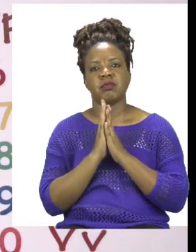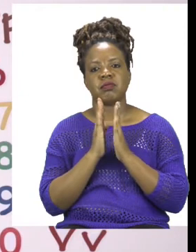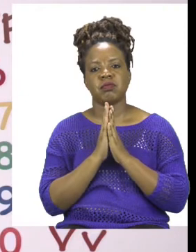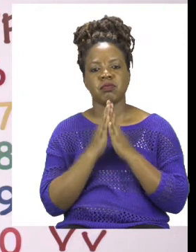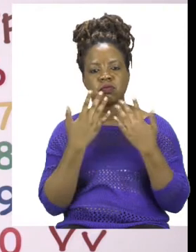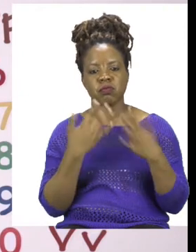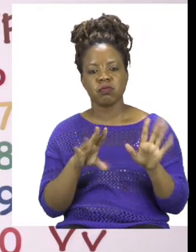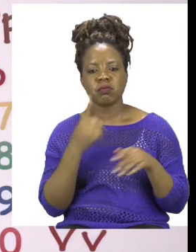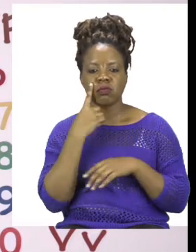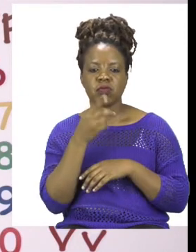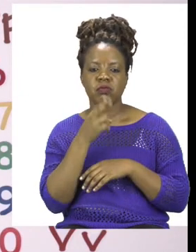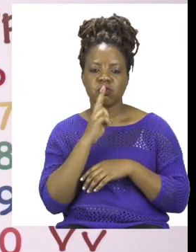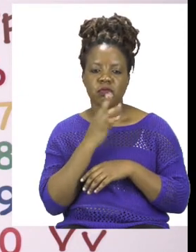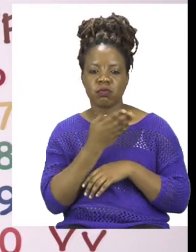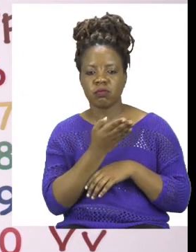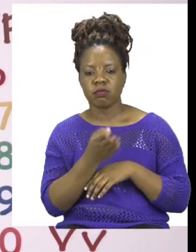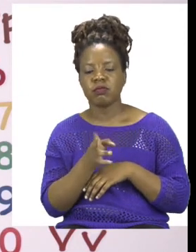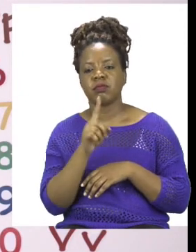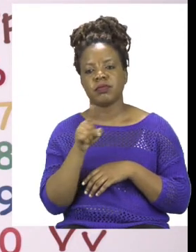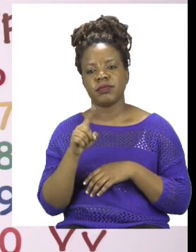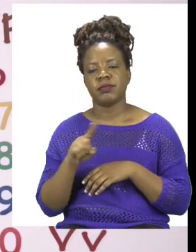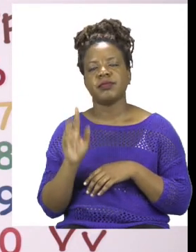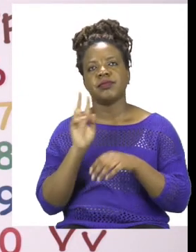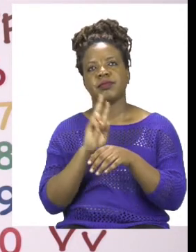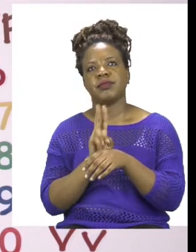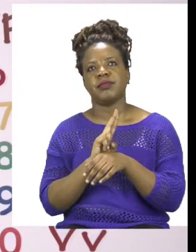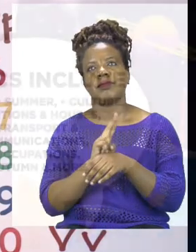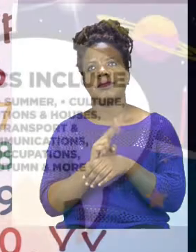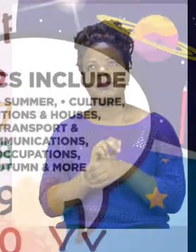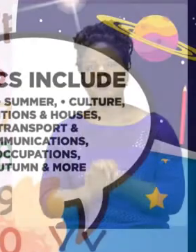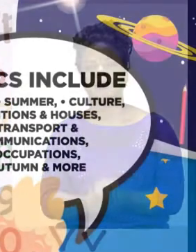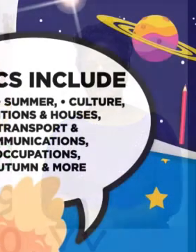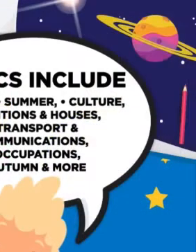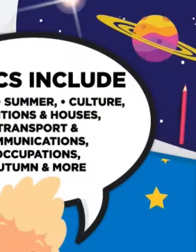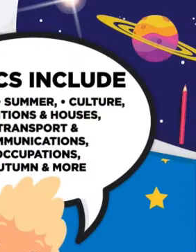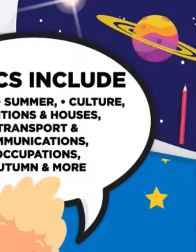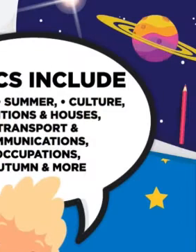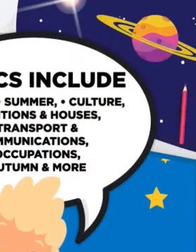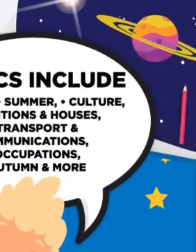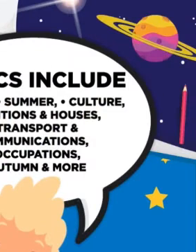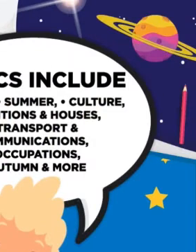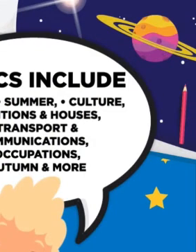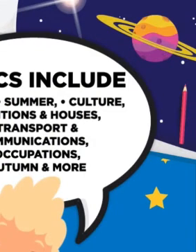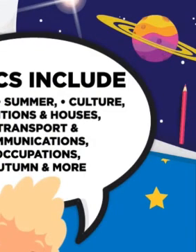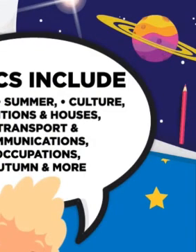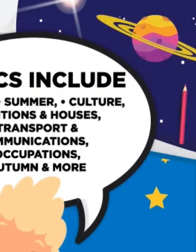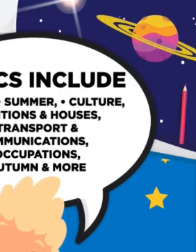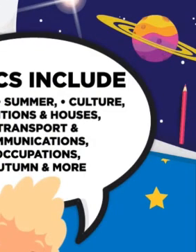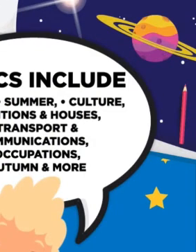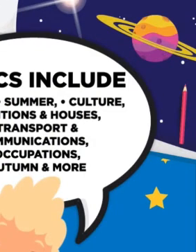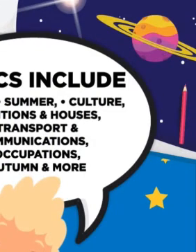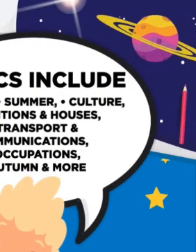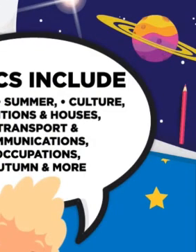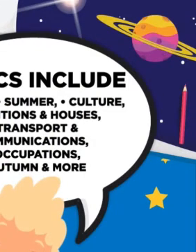I will see you soon after the advert break. Do you have children in the age range of 5 to